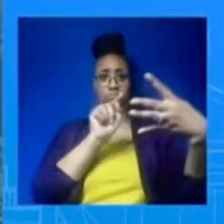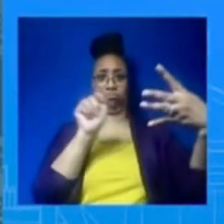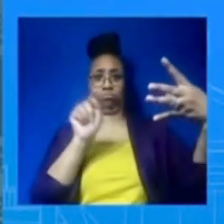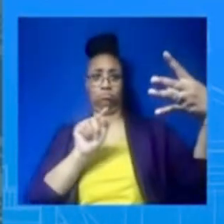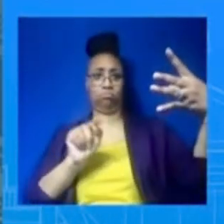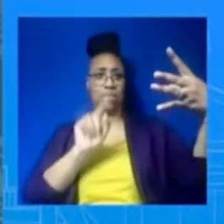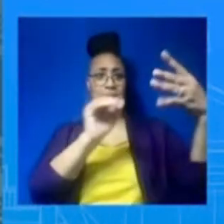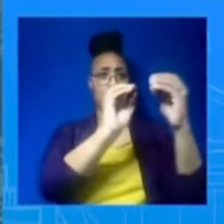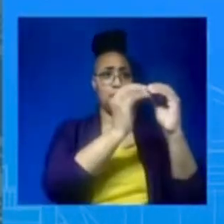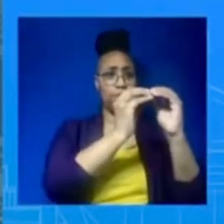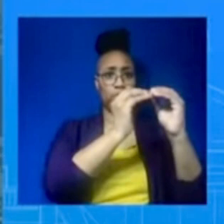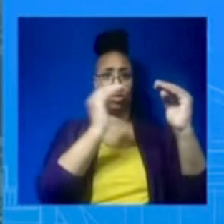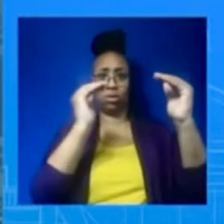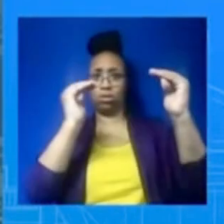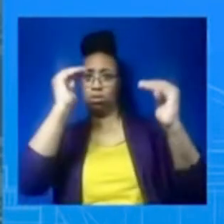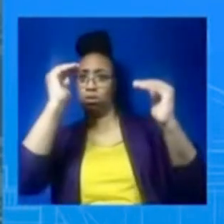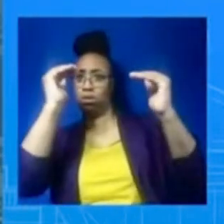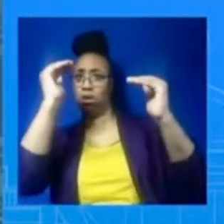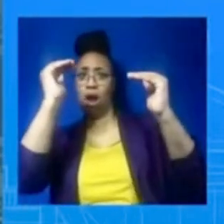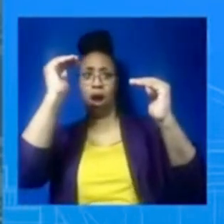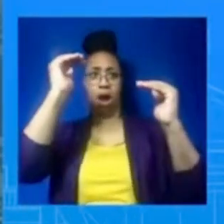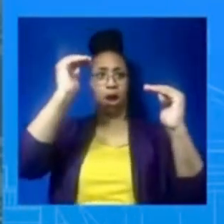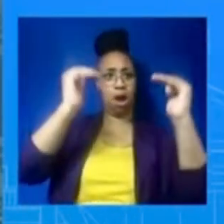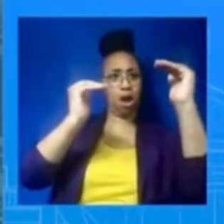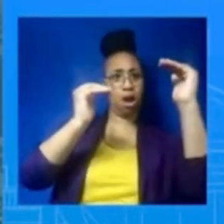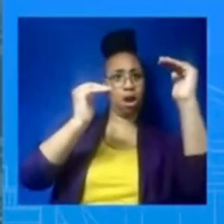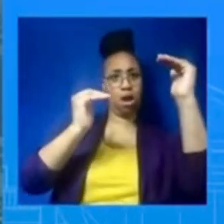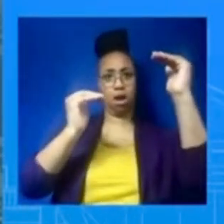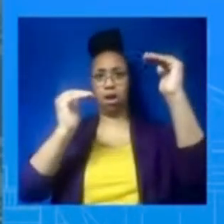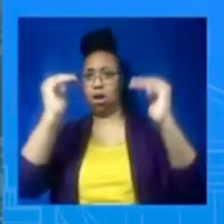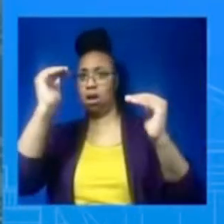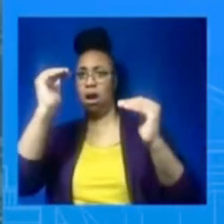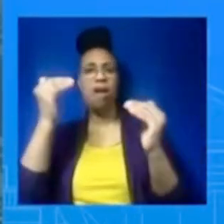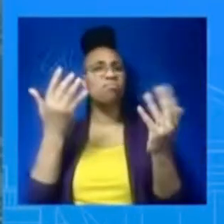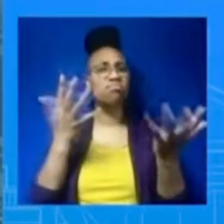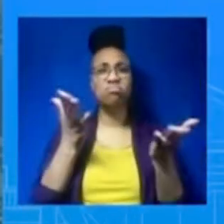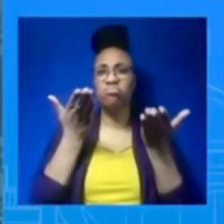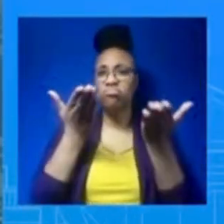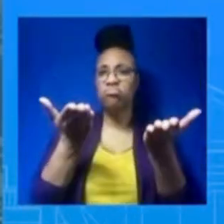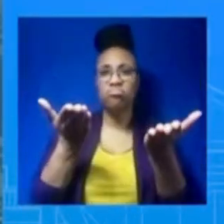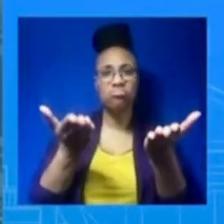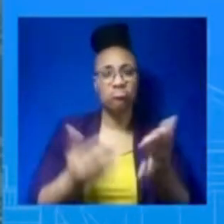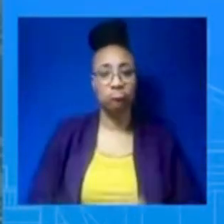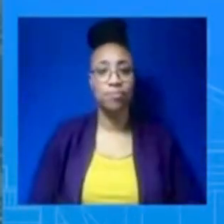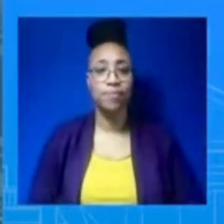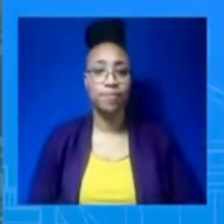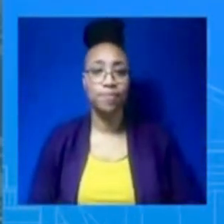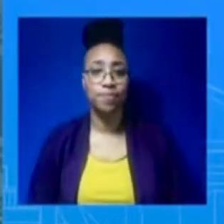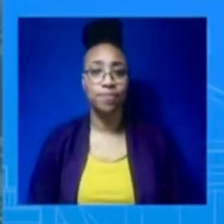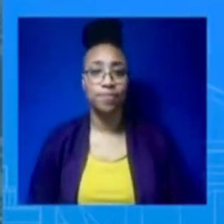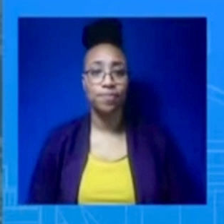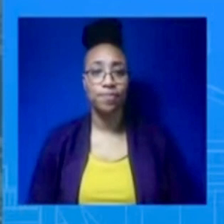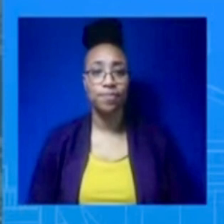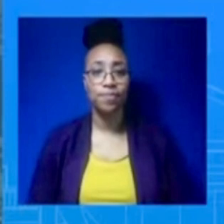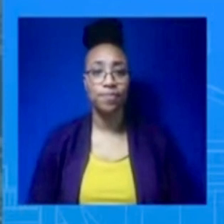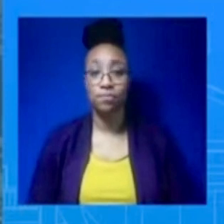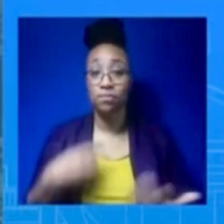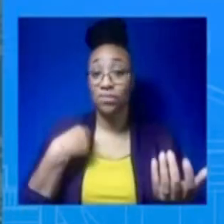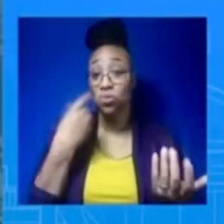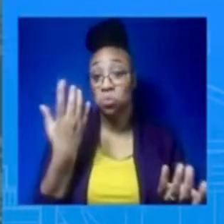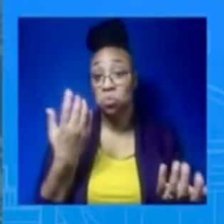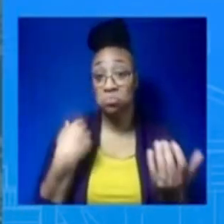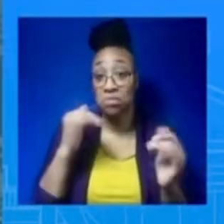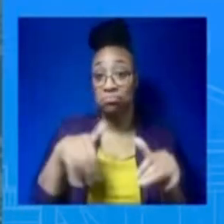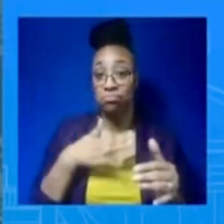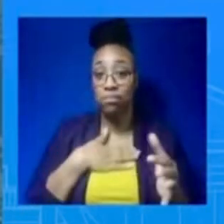credit card debt record, reached record, there are two things that I just laid out, which it does not measure. And so, that's also